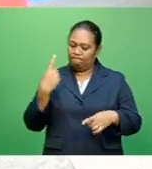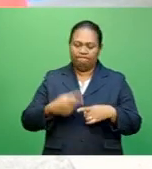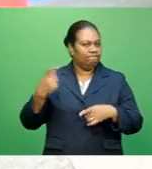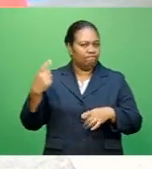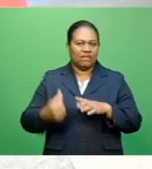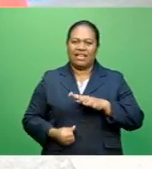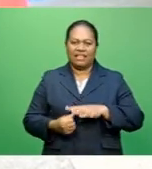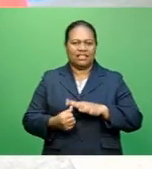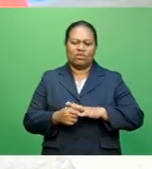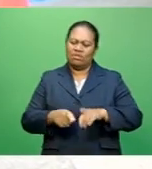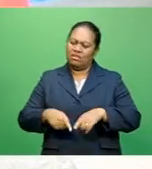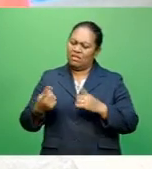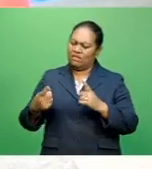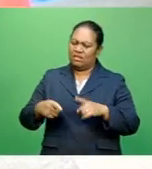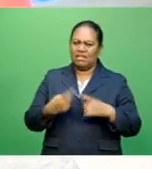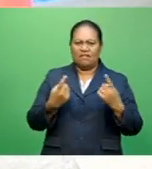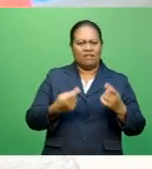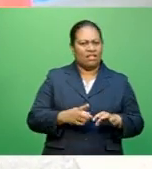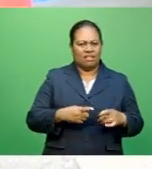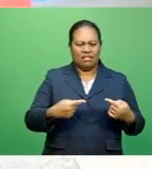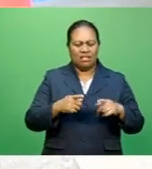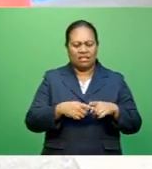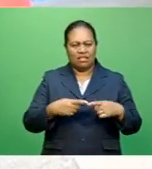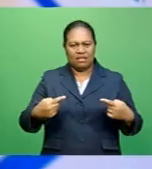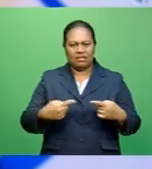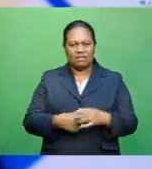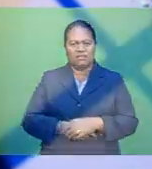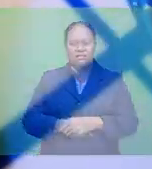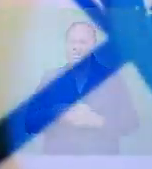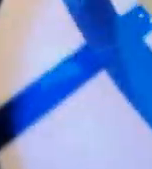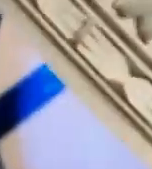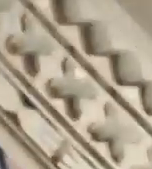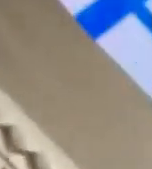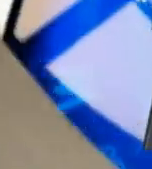into different kind of websites. So it's up to the parents.